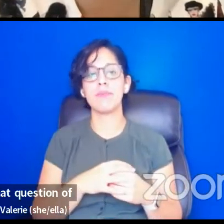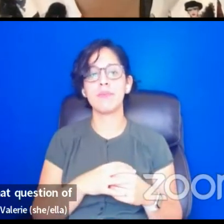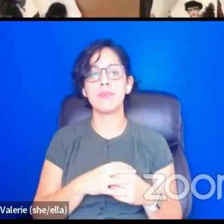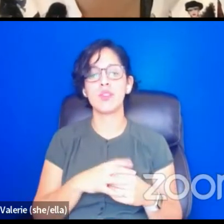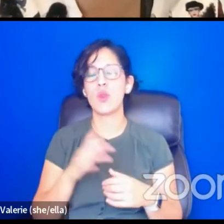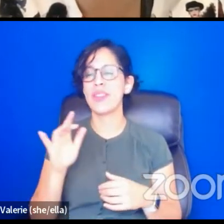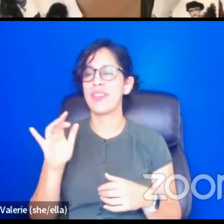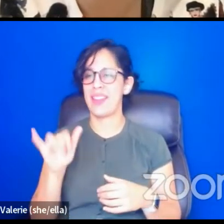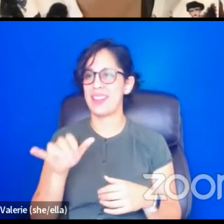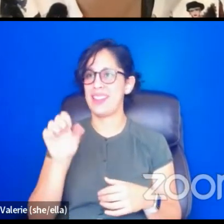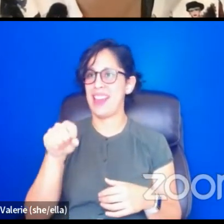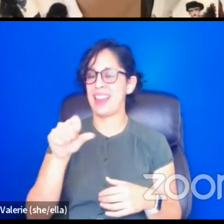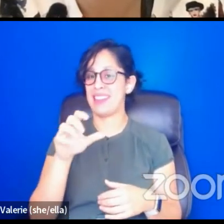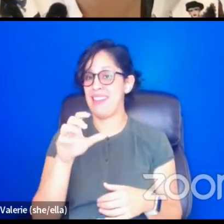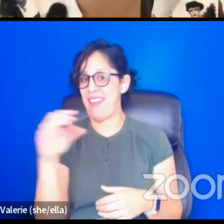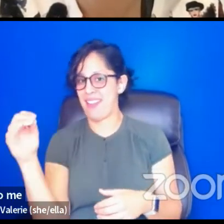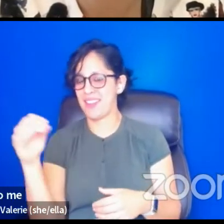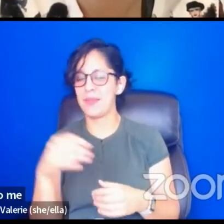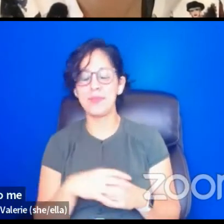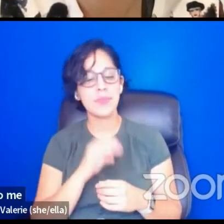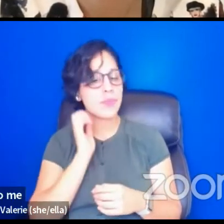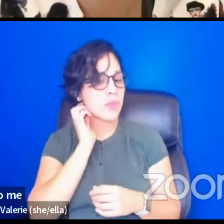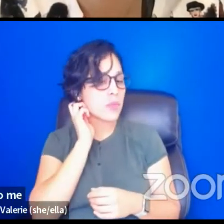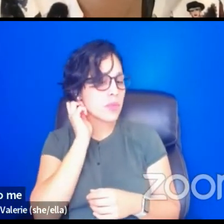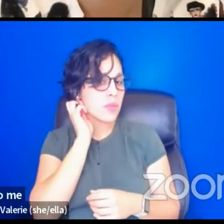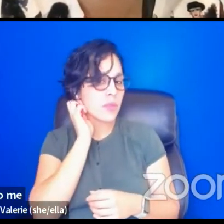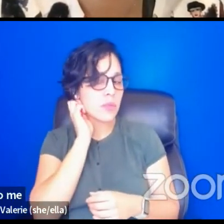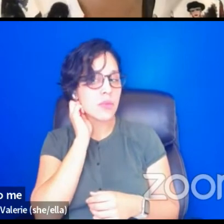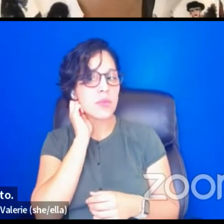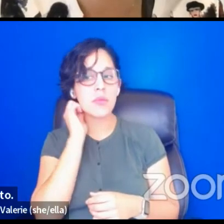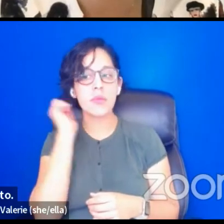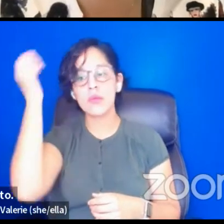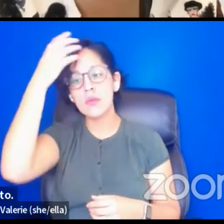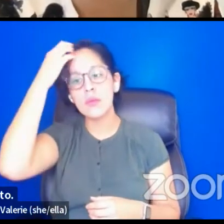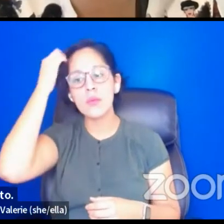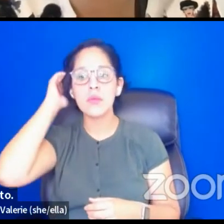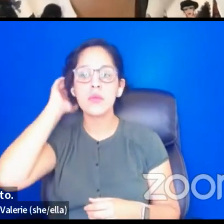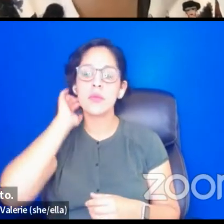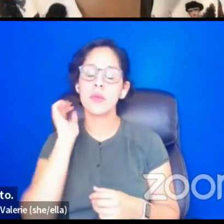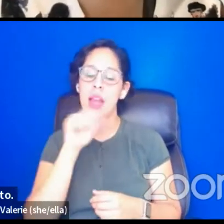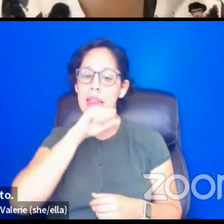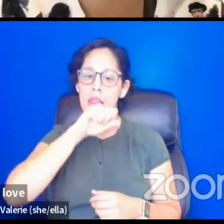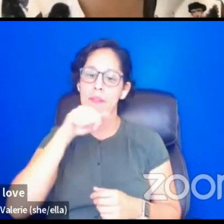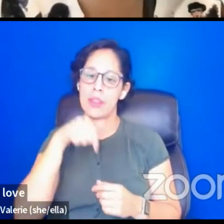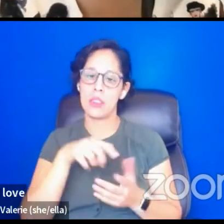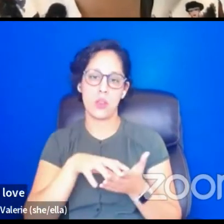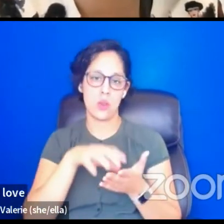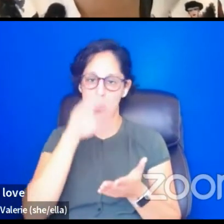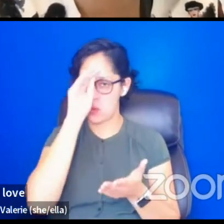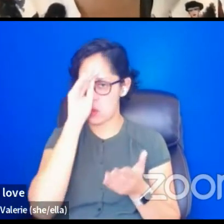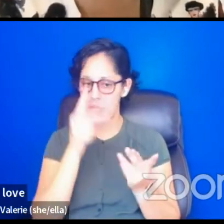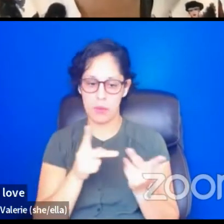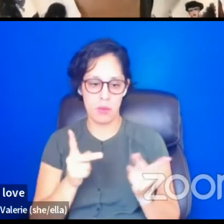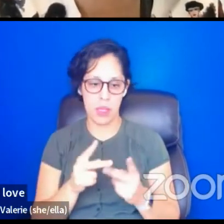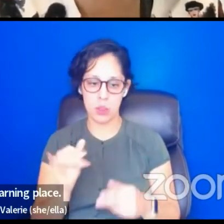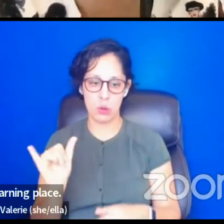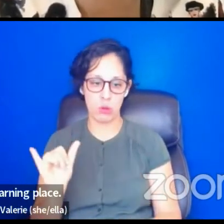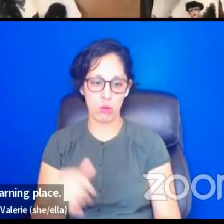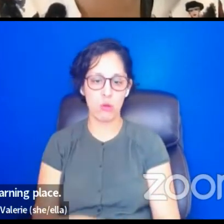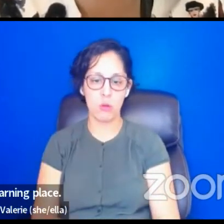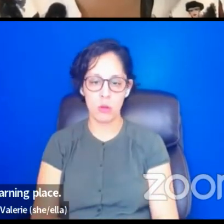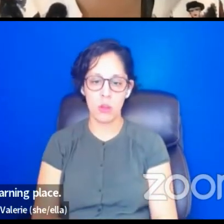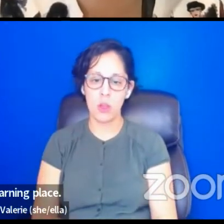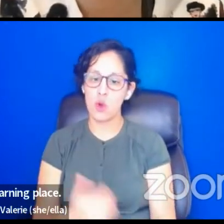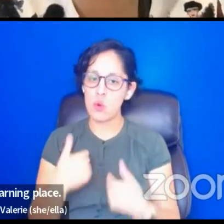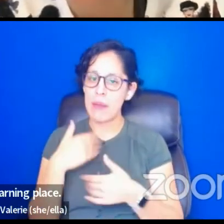I would love to, and you talked a bit about, and I love this learning place. Uh, yeah, we've, we've just got some